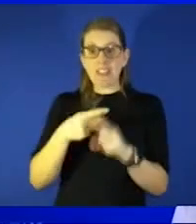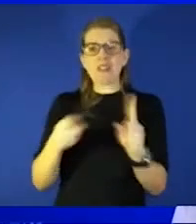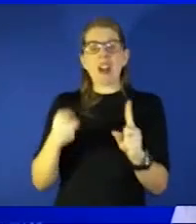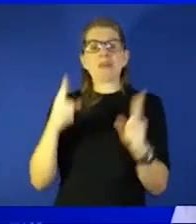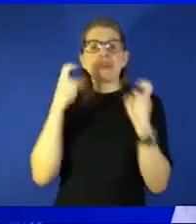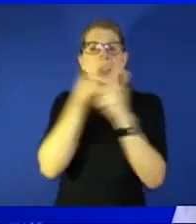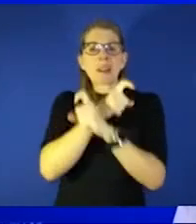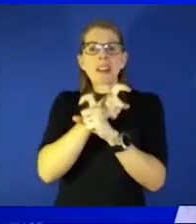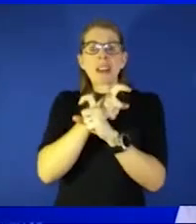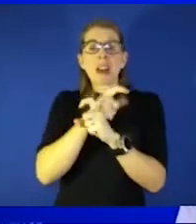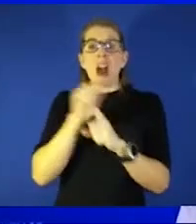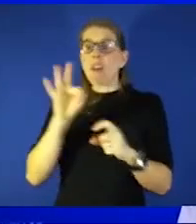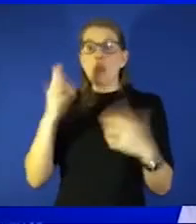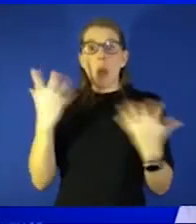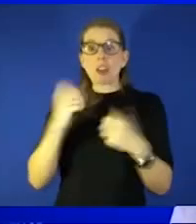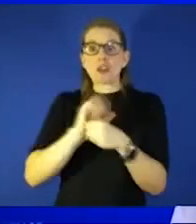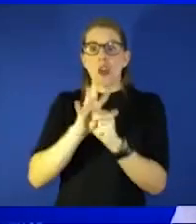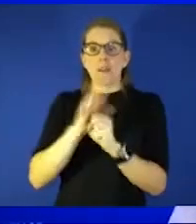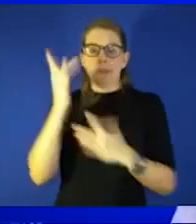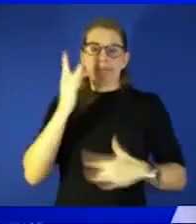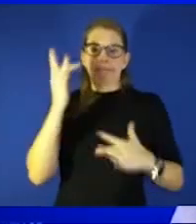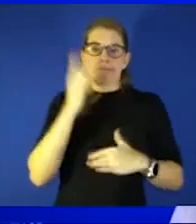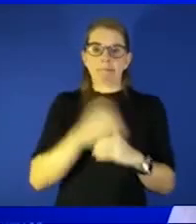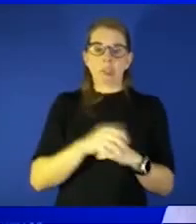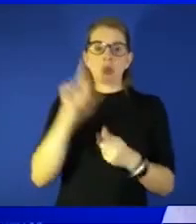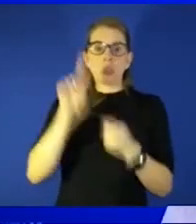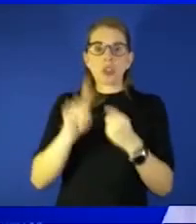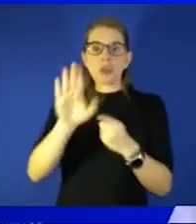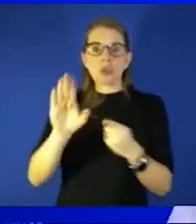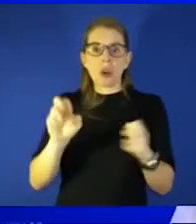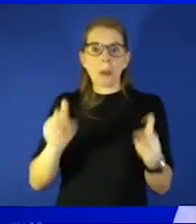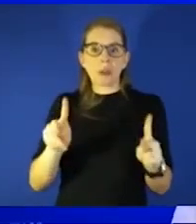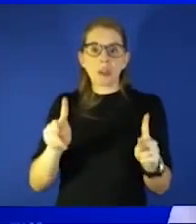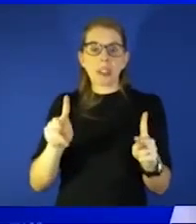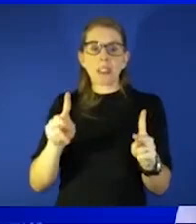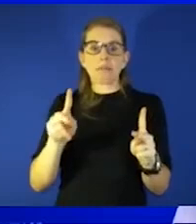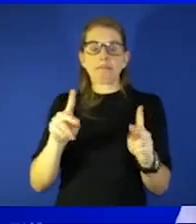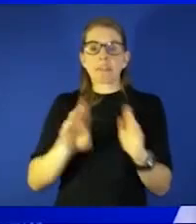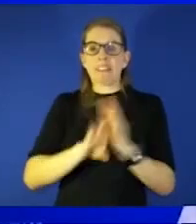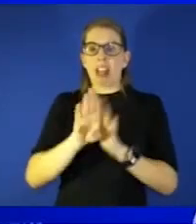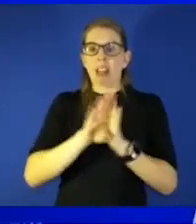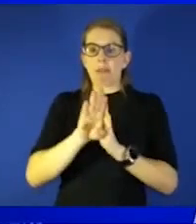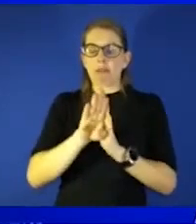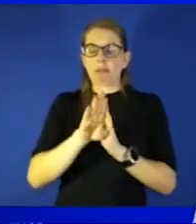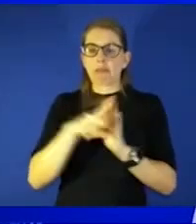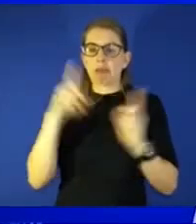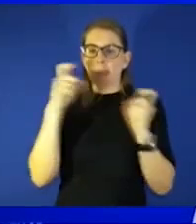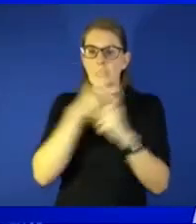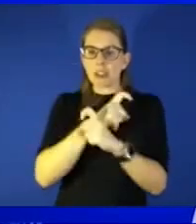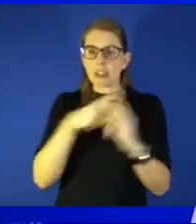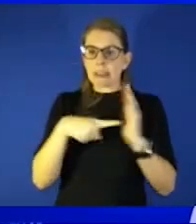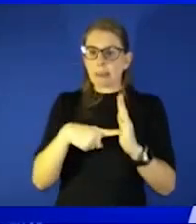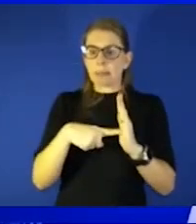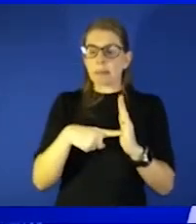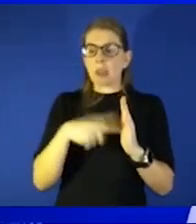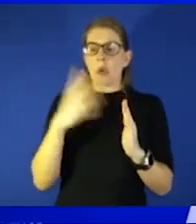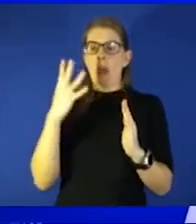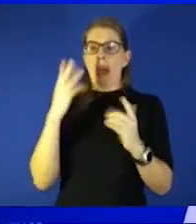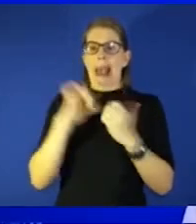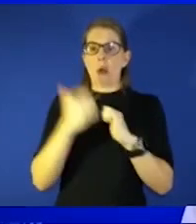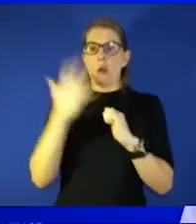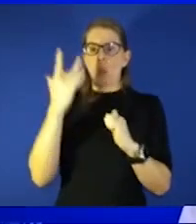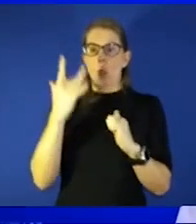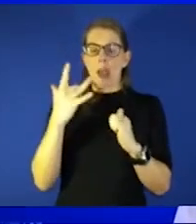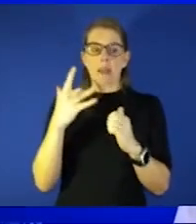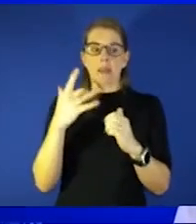your chance of those complications by getting vaccinated getting the booster and then of course doing those those very important non-pharmaceutical